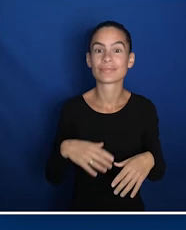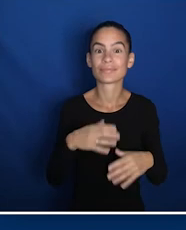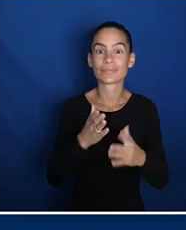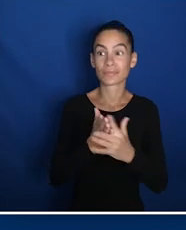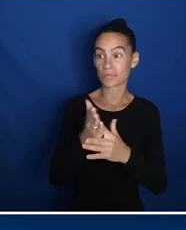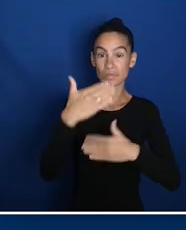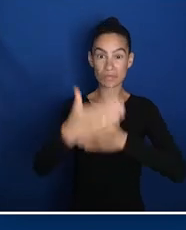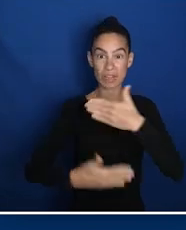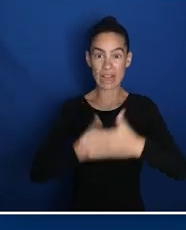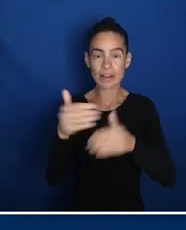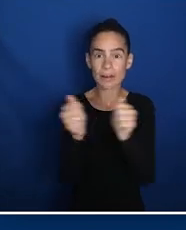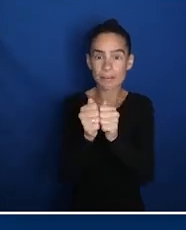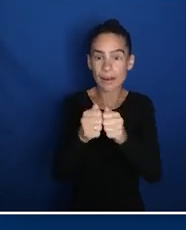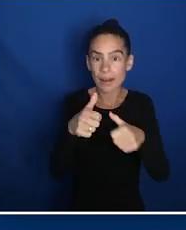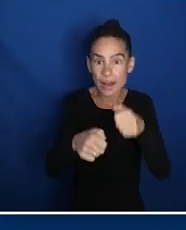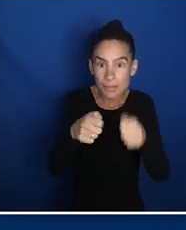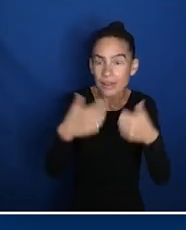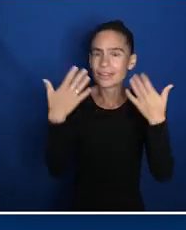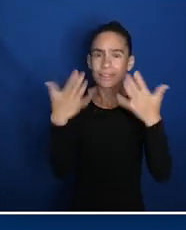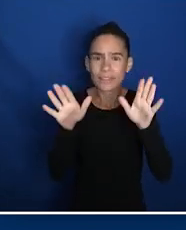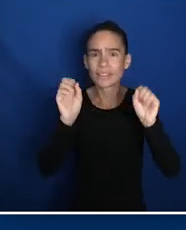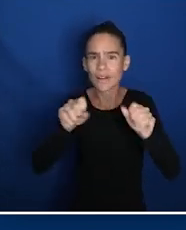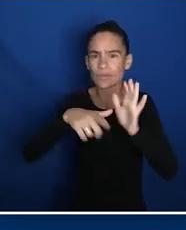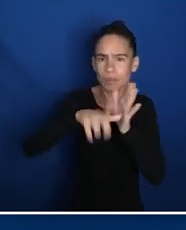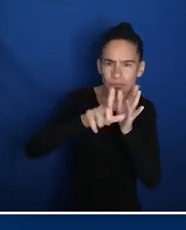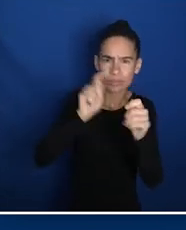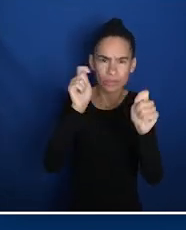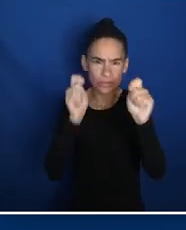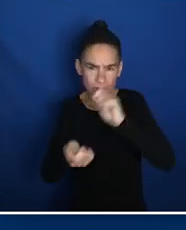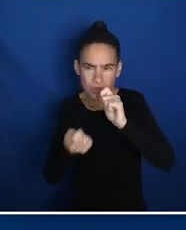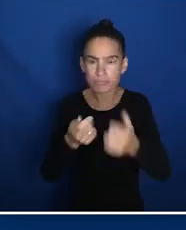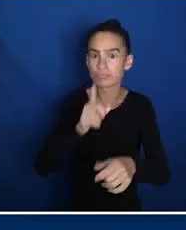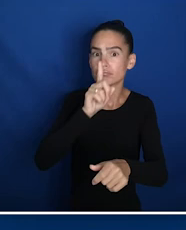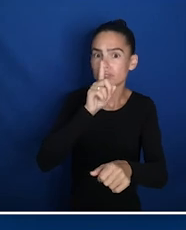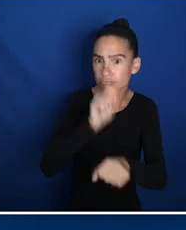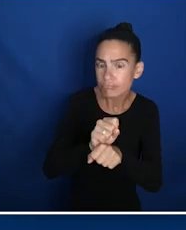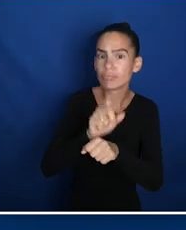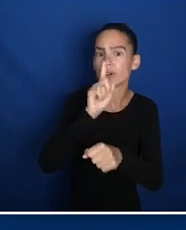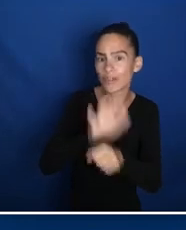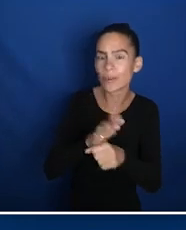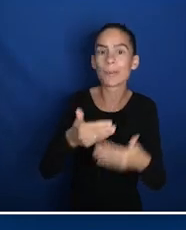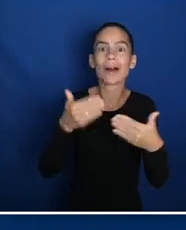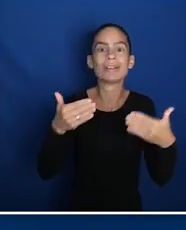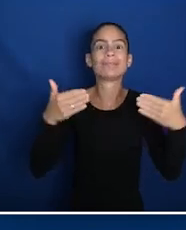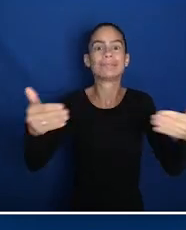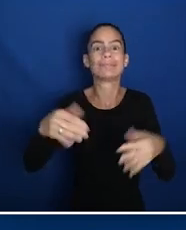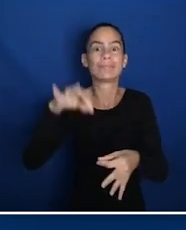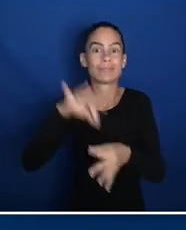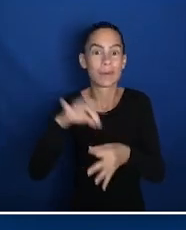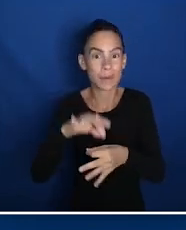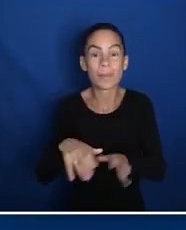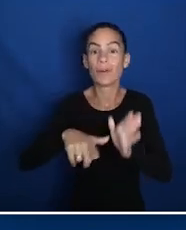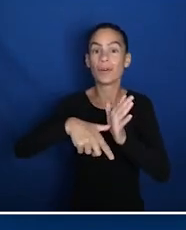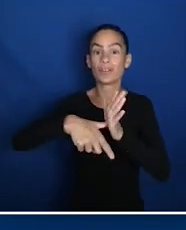goes through the voting process using the keypad, they can review, edit, and verify their selections before casting their ballot. You'll be prompted to go to the